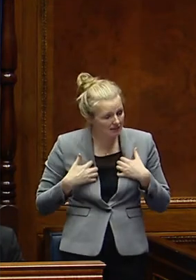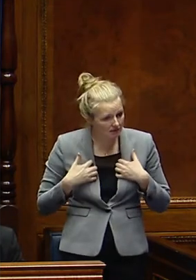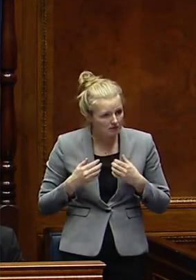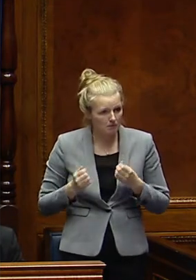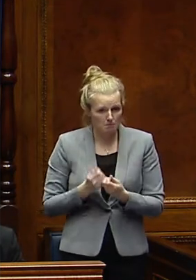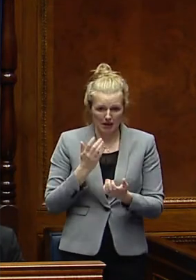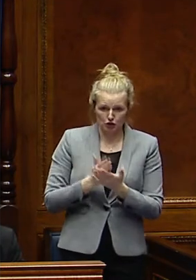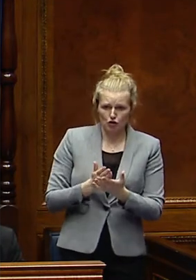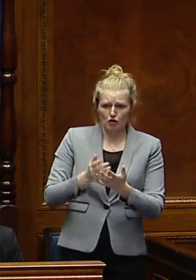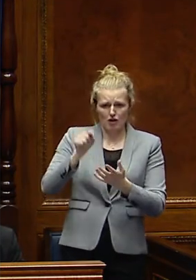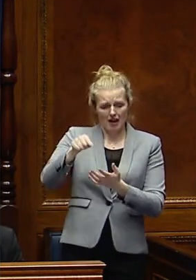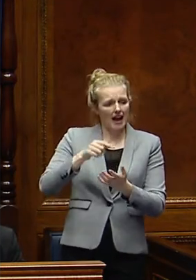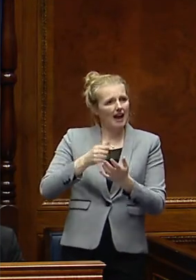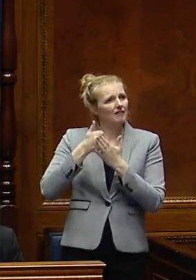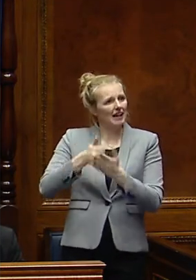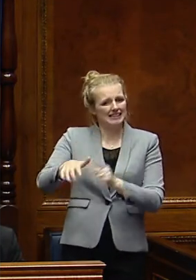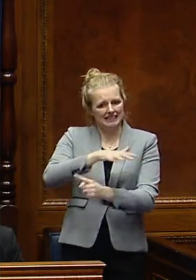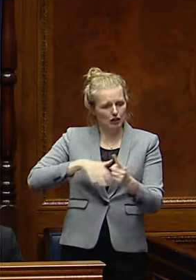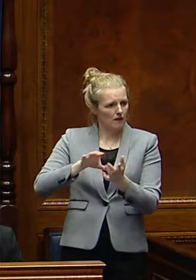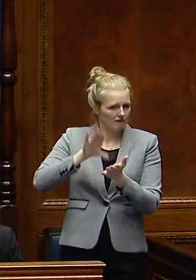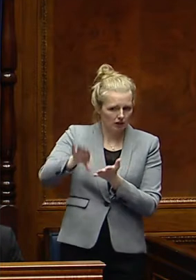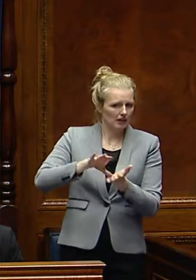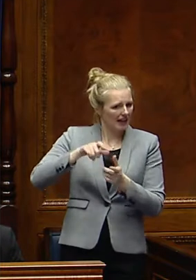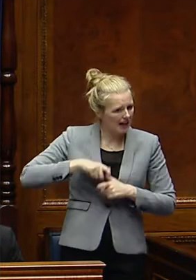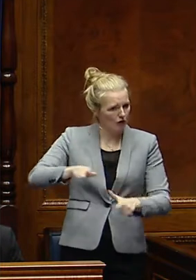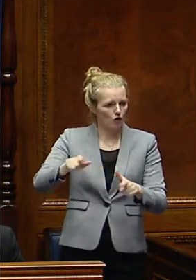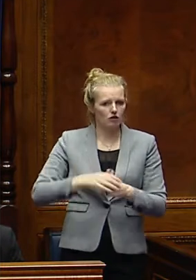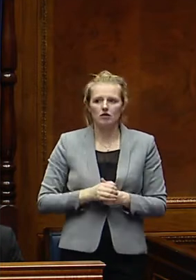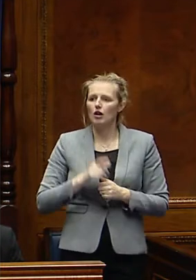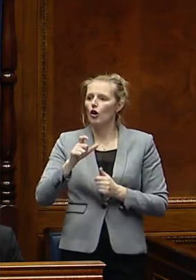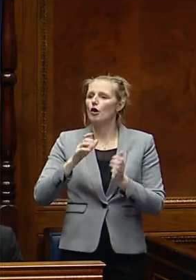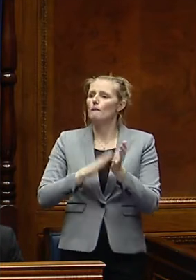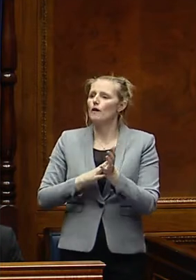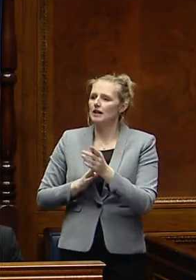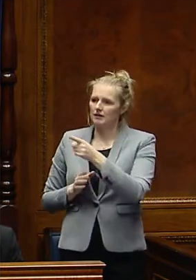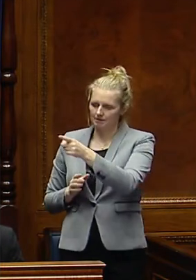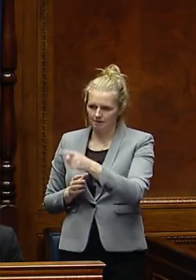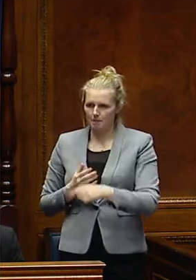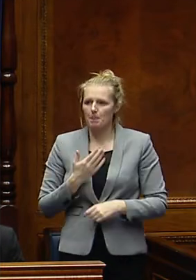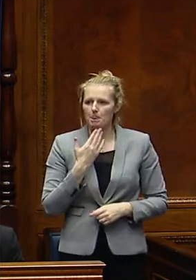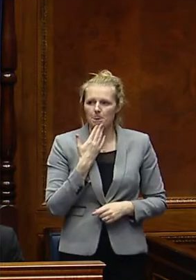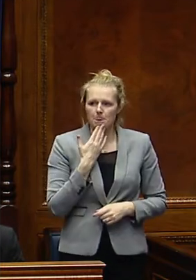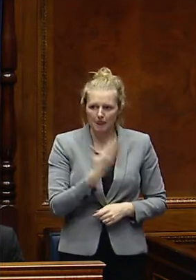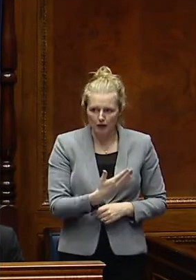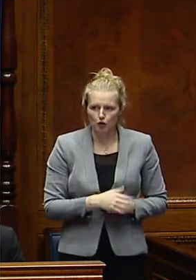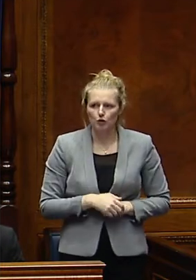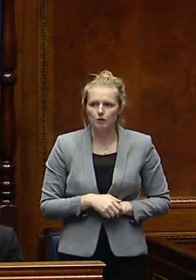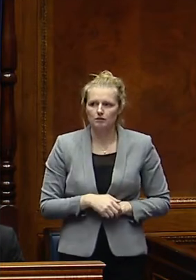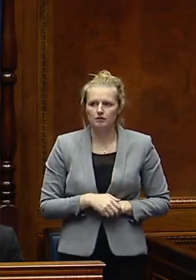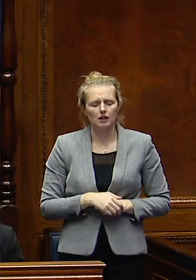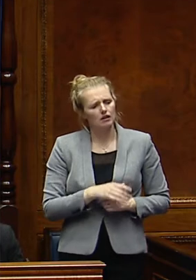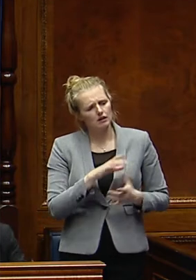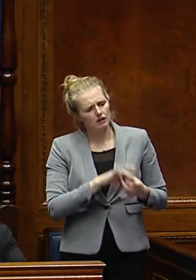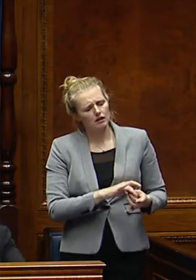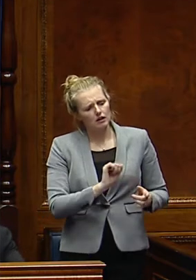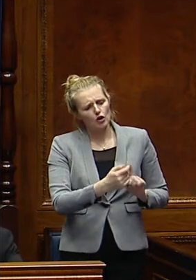resource for the advice sector is retained. I call on Mervyn Storey. I welcome the Minister's comments in relation